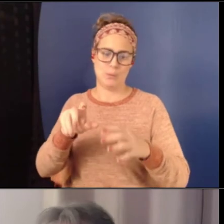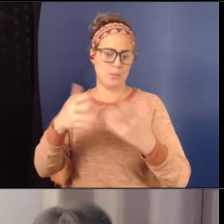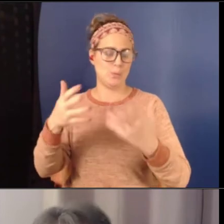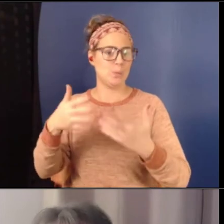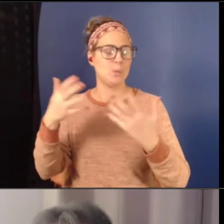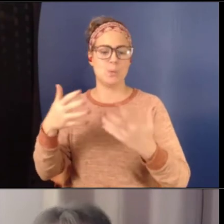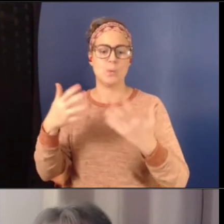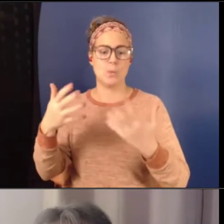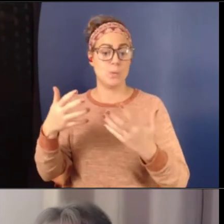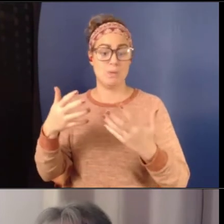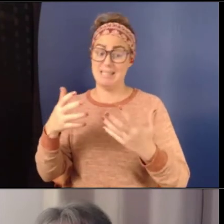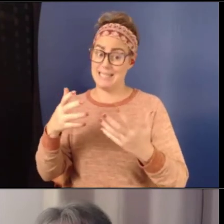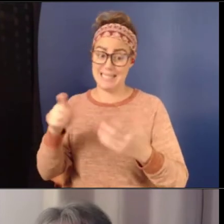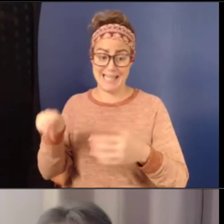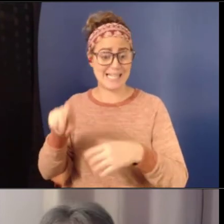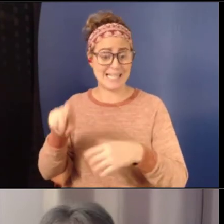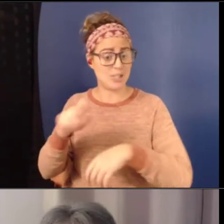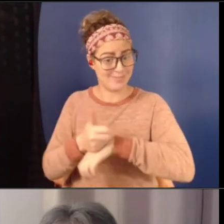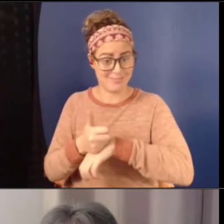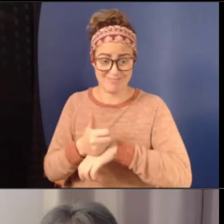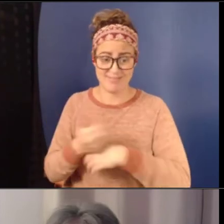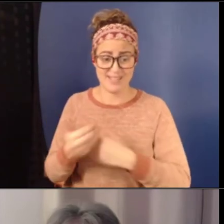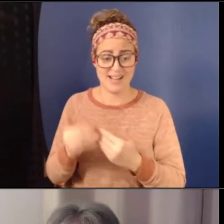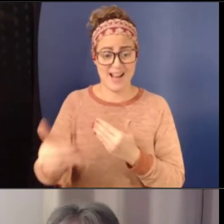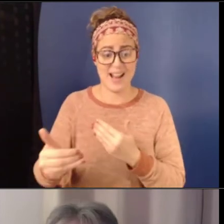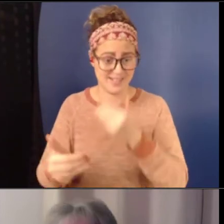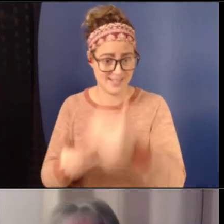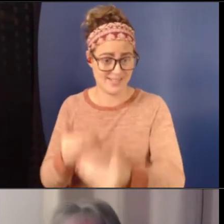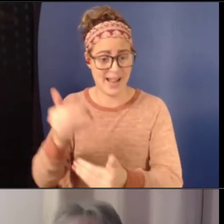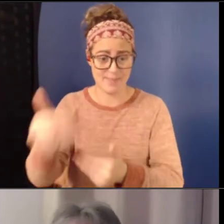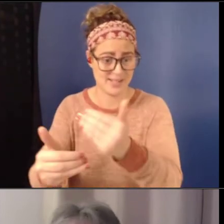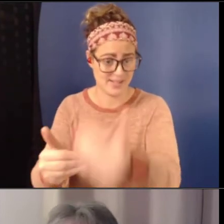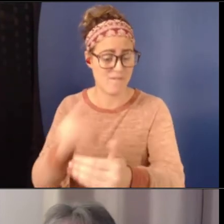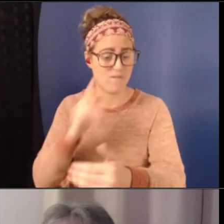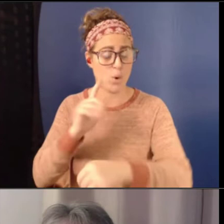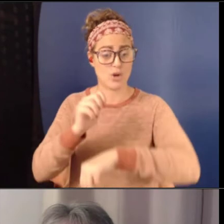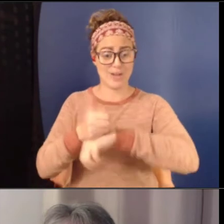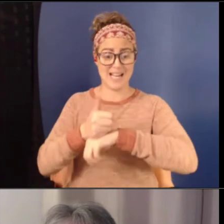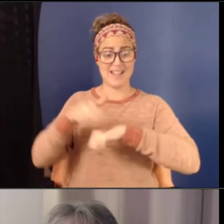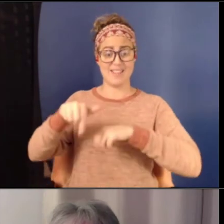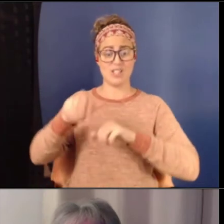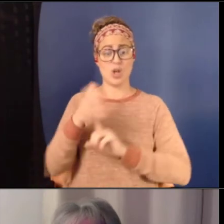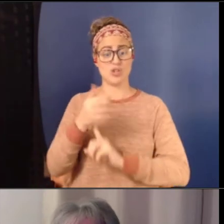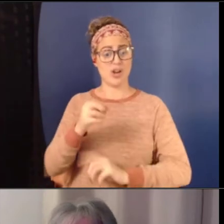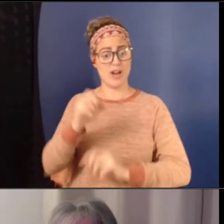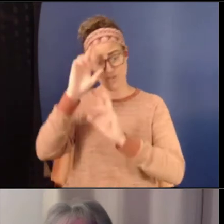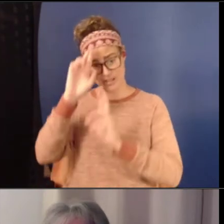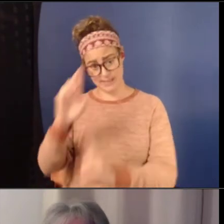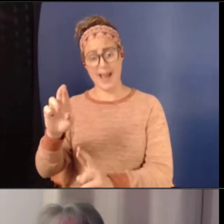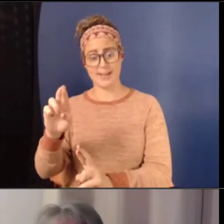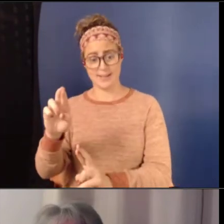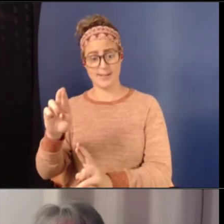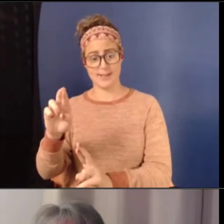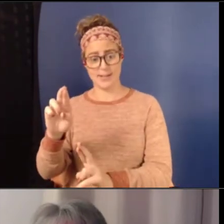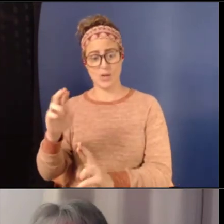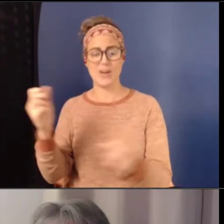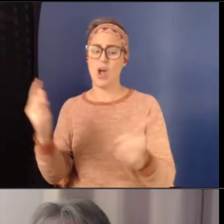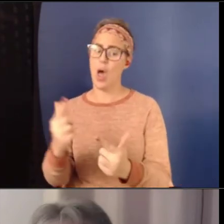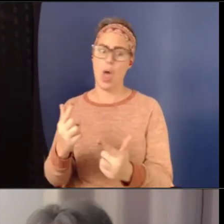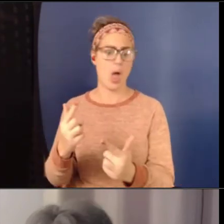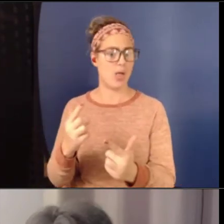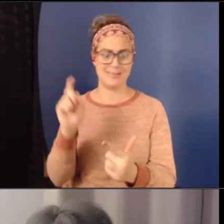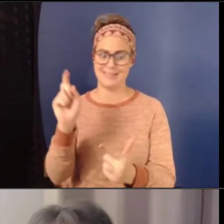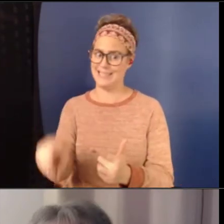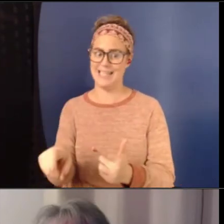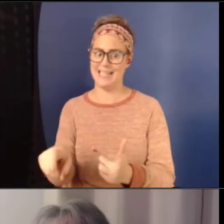the next steps of creating this culture of respect that we all so badly need and